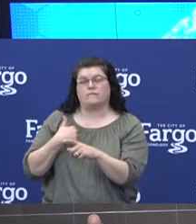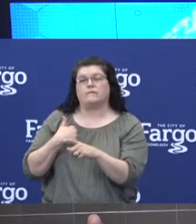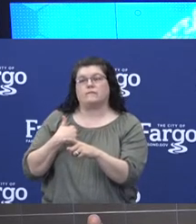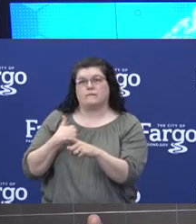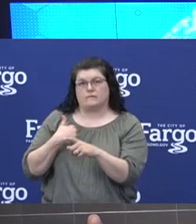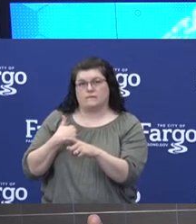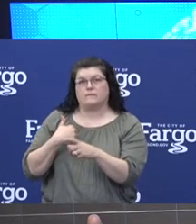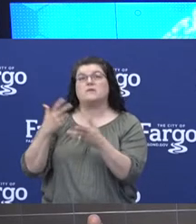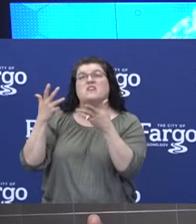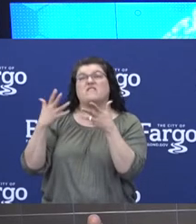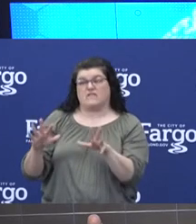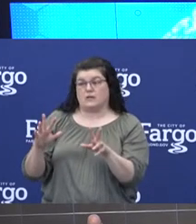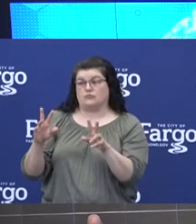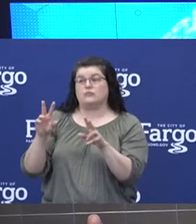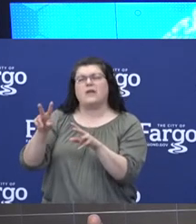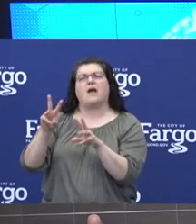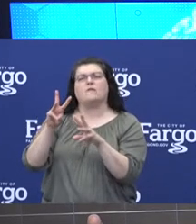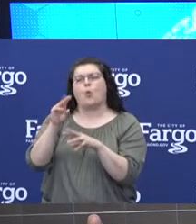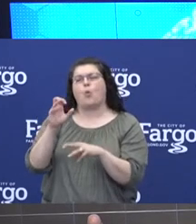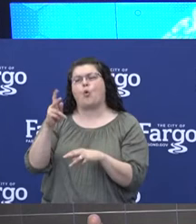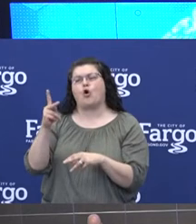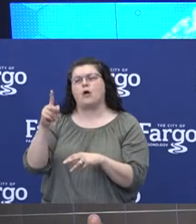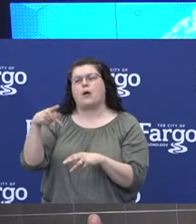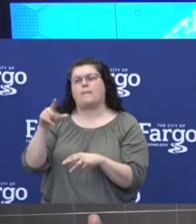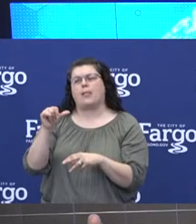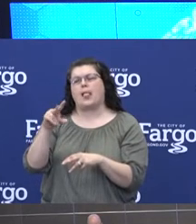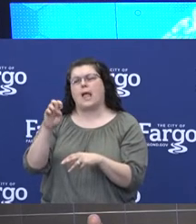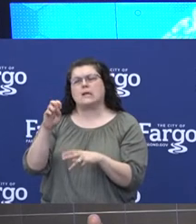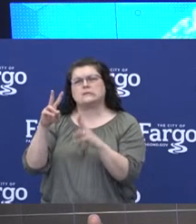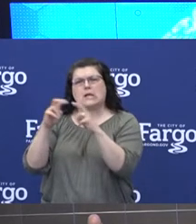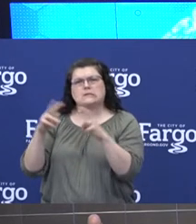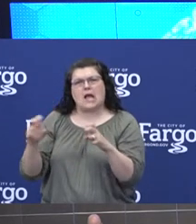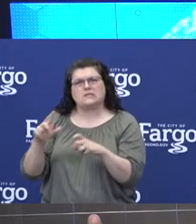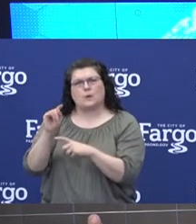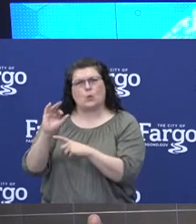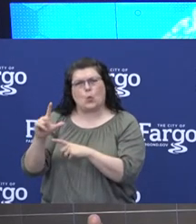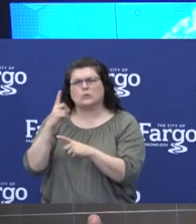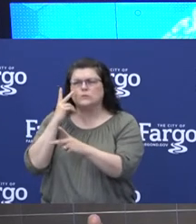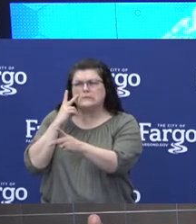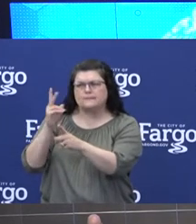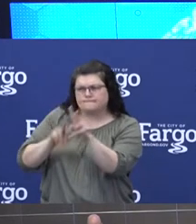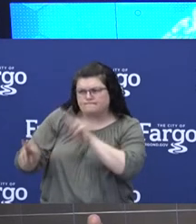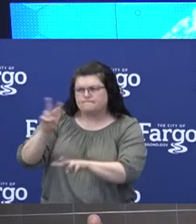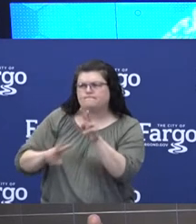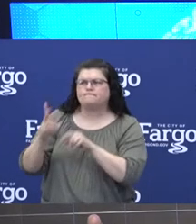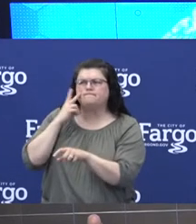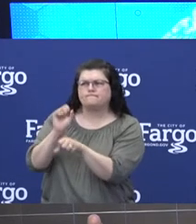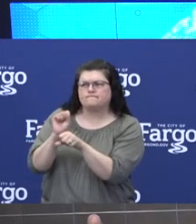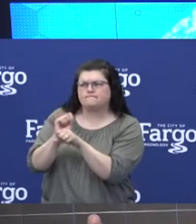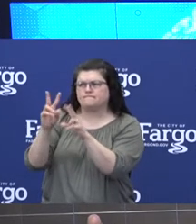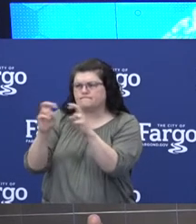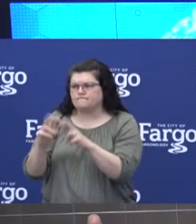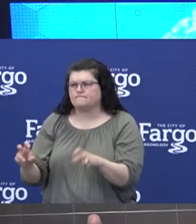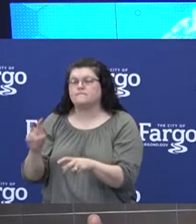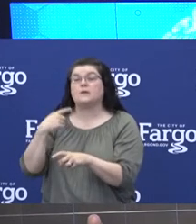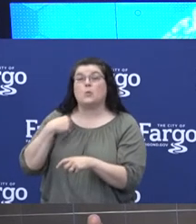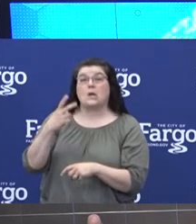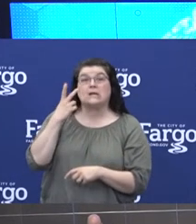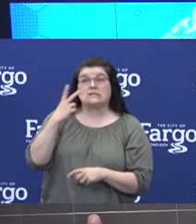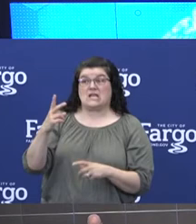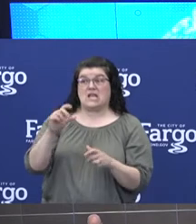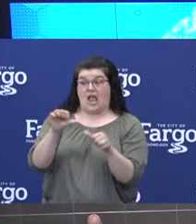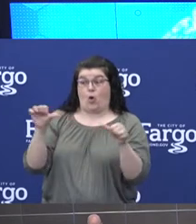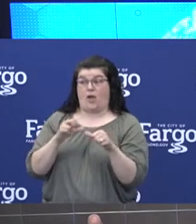workplace assessment tool. That tool helps identify areas of concern, and by recognizing these areas,